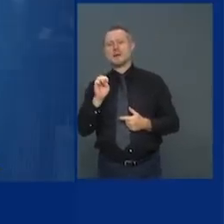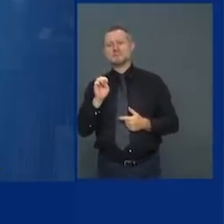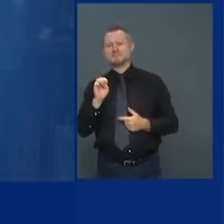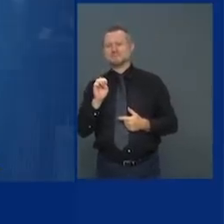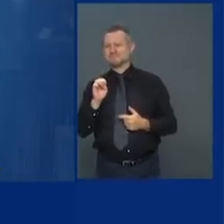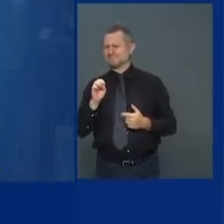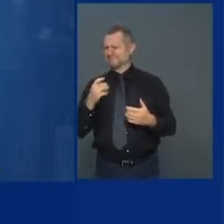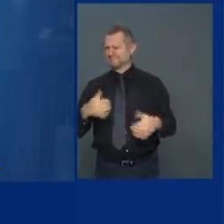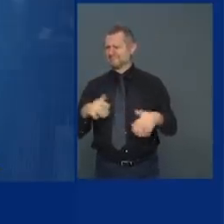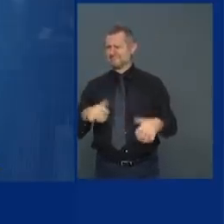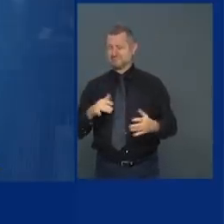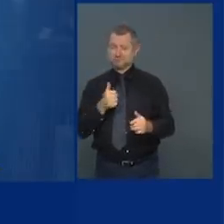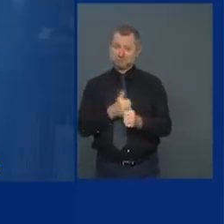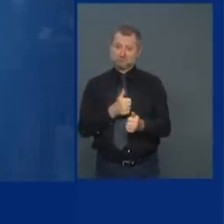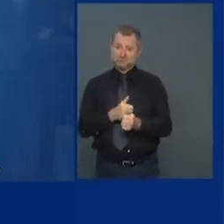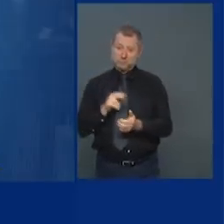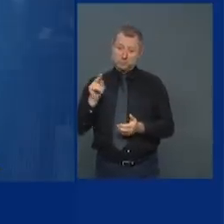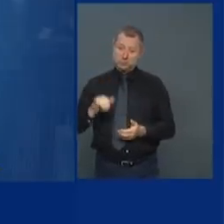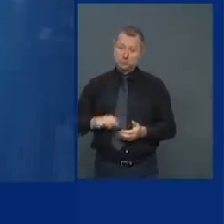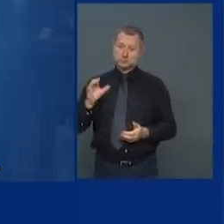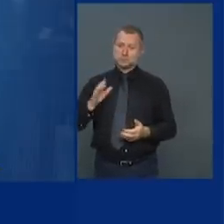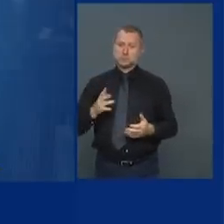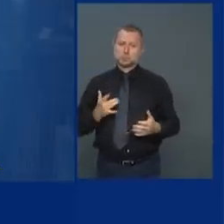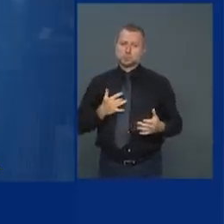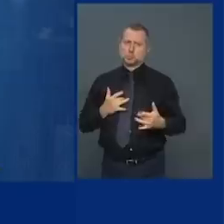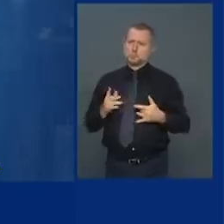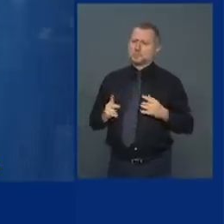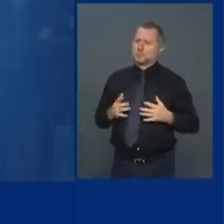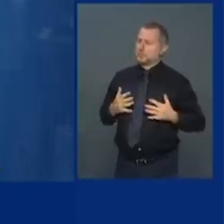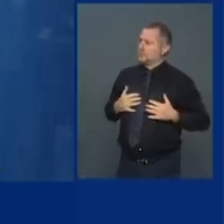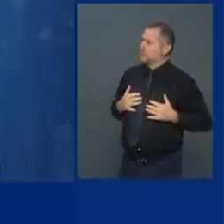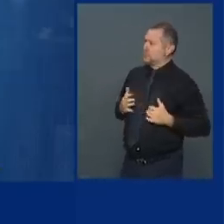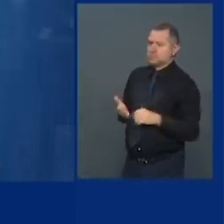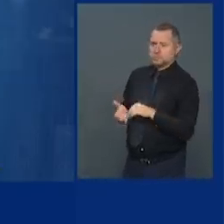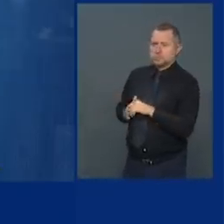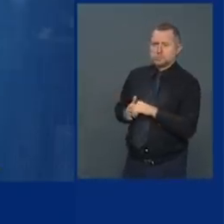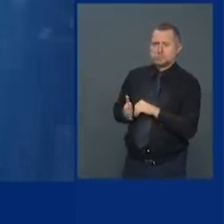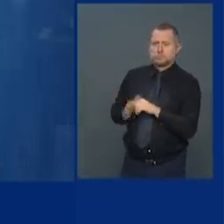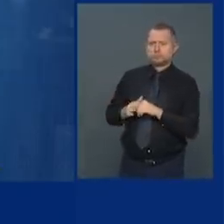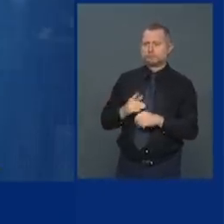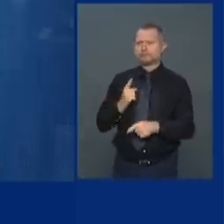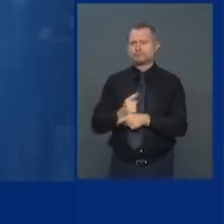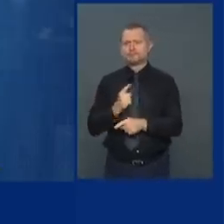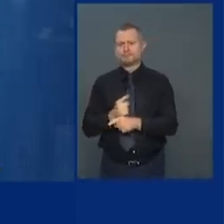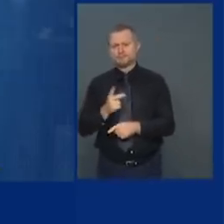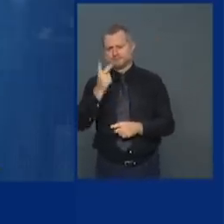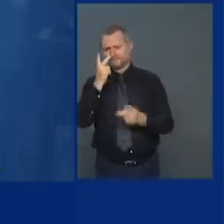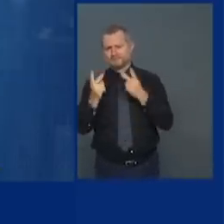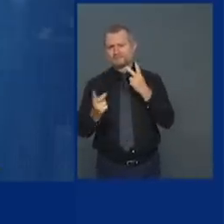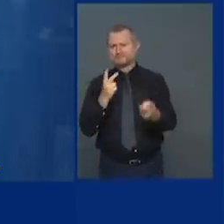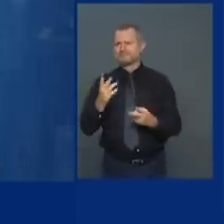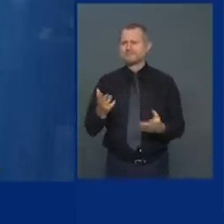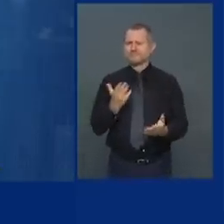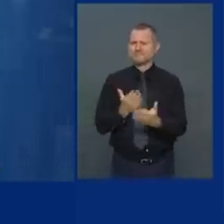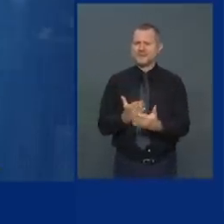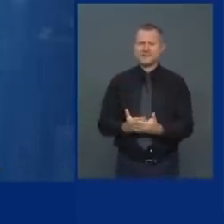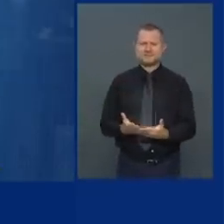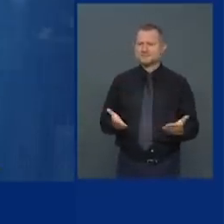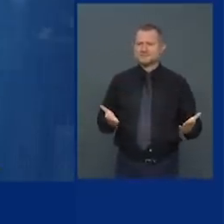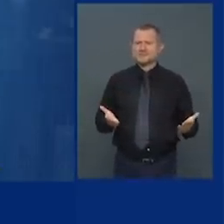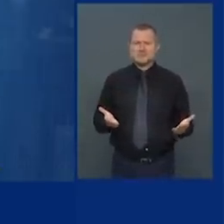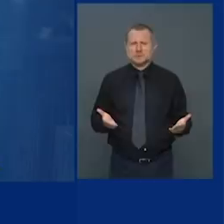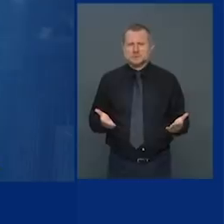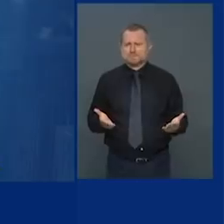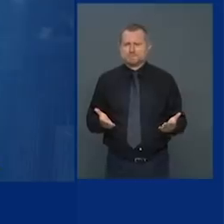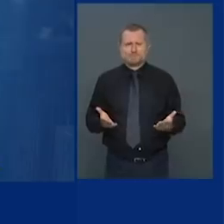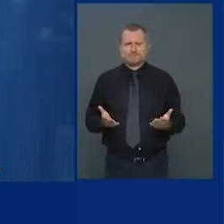are very concerned about crime why they should be that's a fact it's not illogical